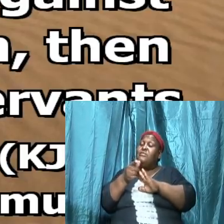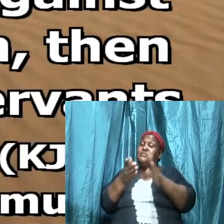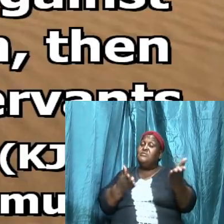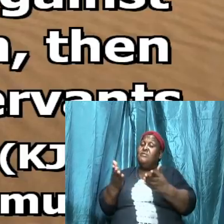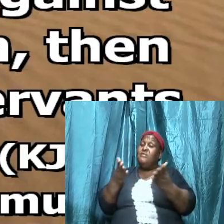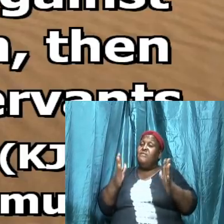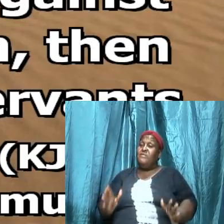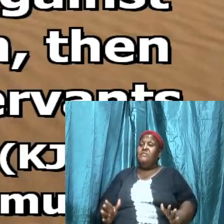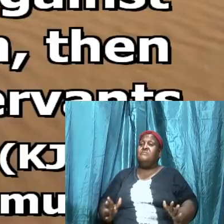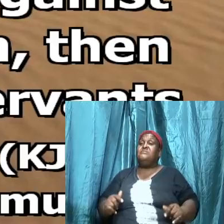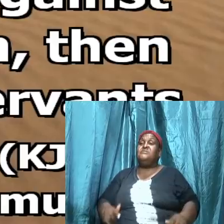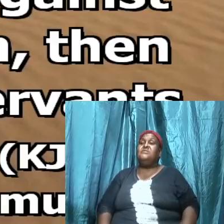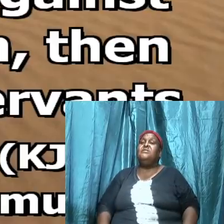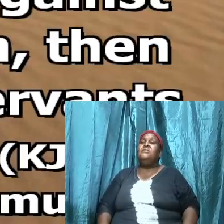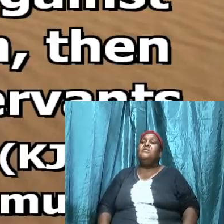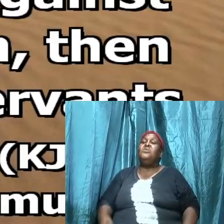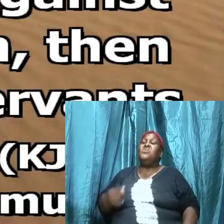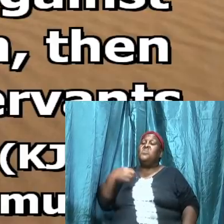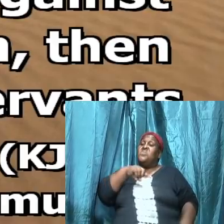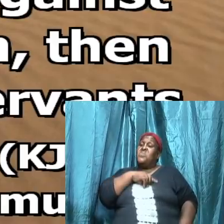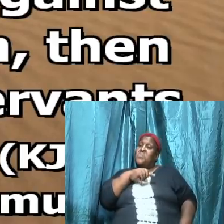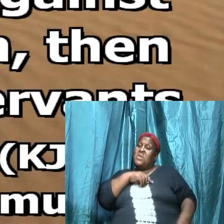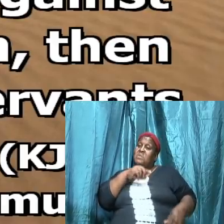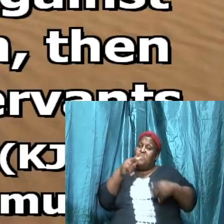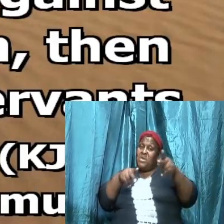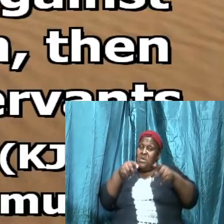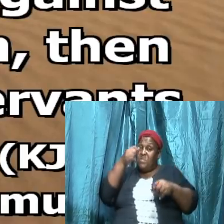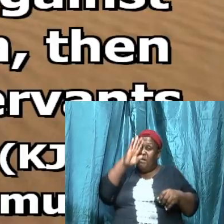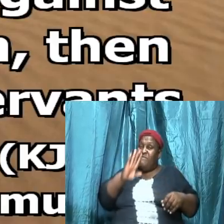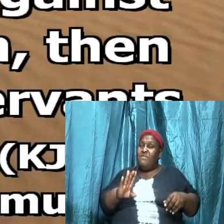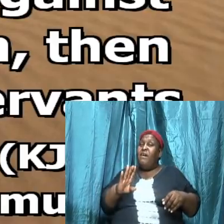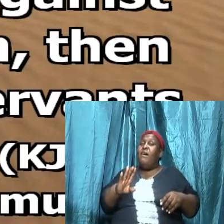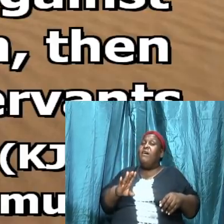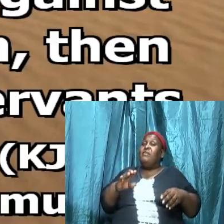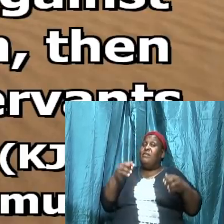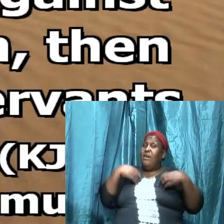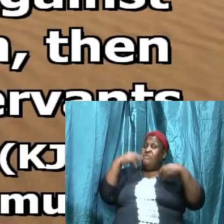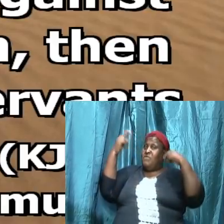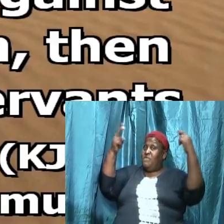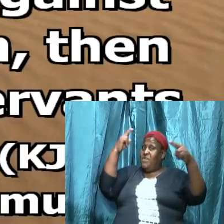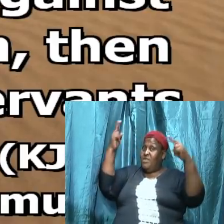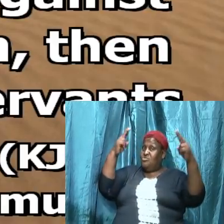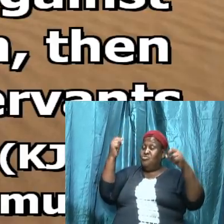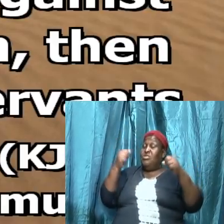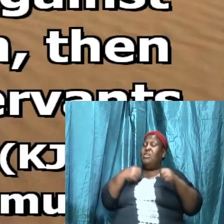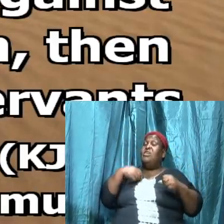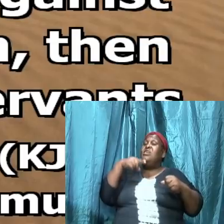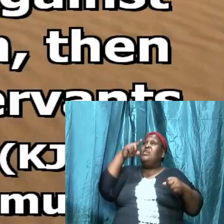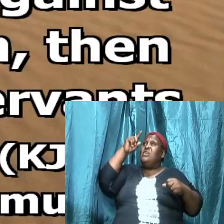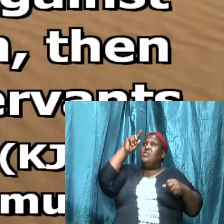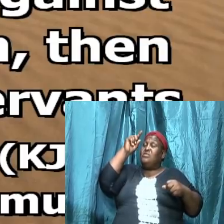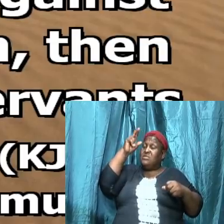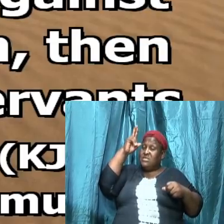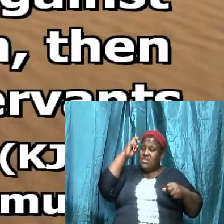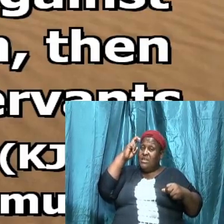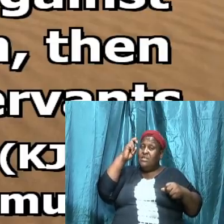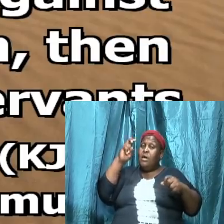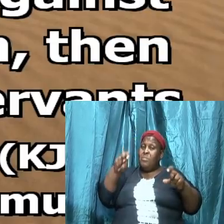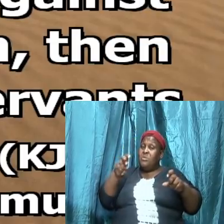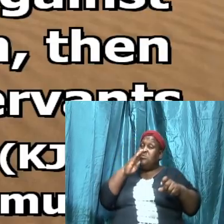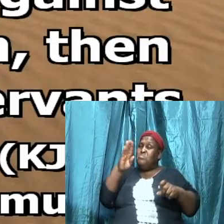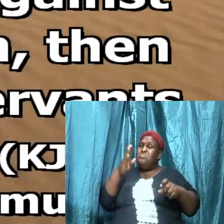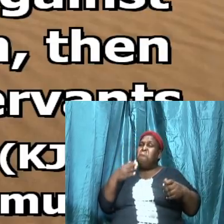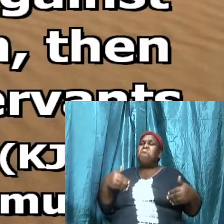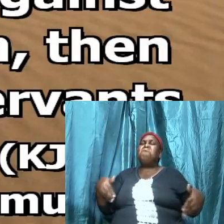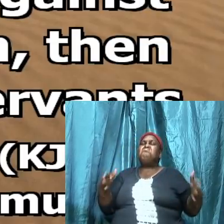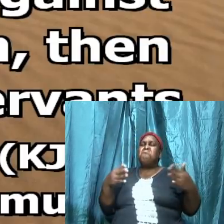going to be his servants but if we keep the upper hand and keep him at bay he must be our servant what